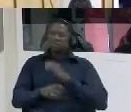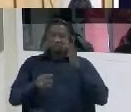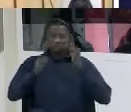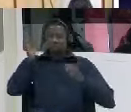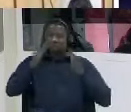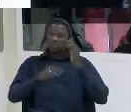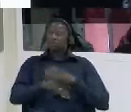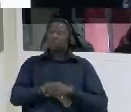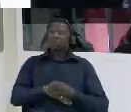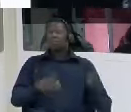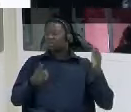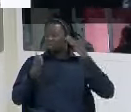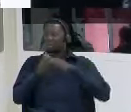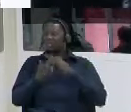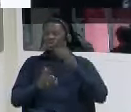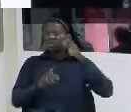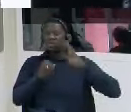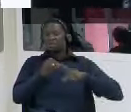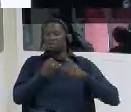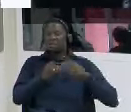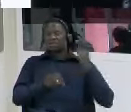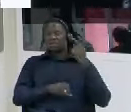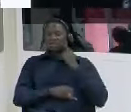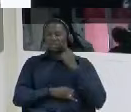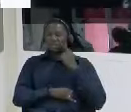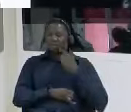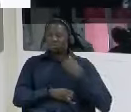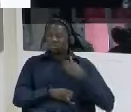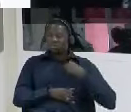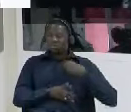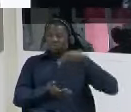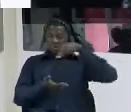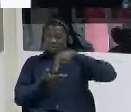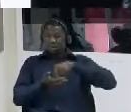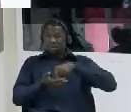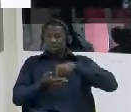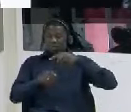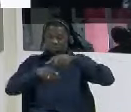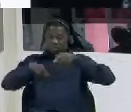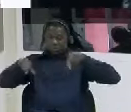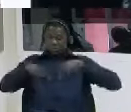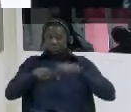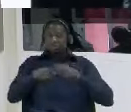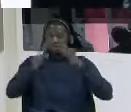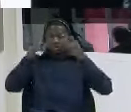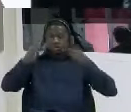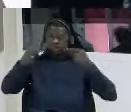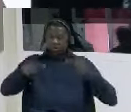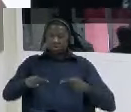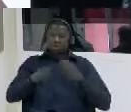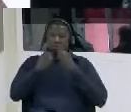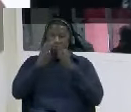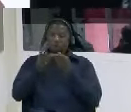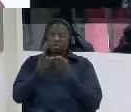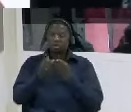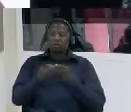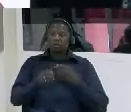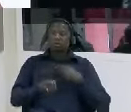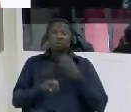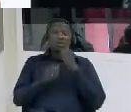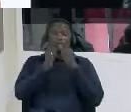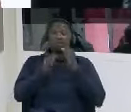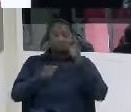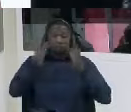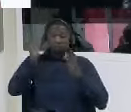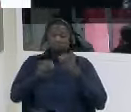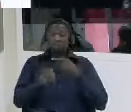my when i was put in the weakness box to testify i said to the judge this statement